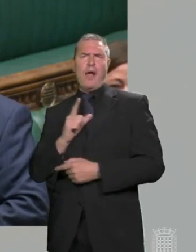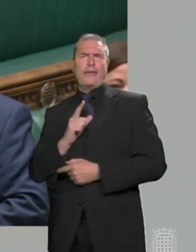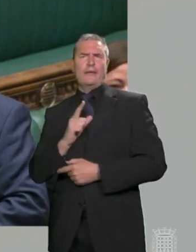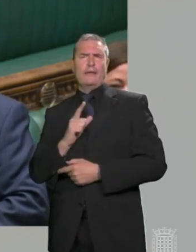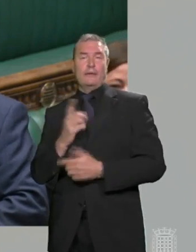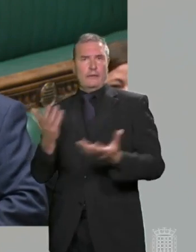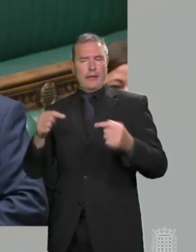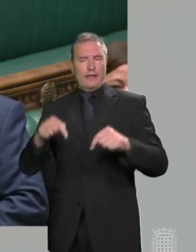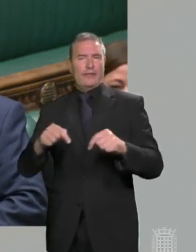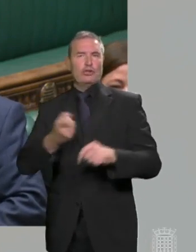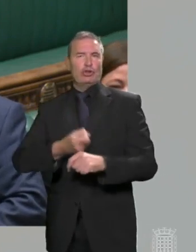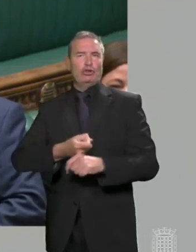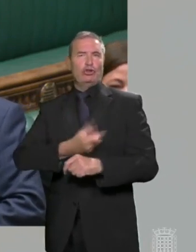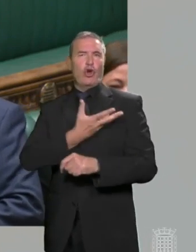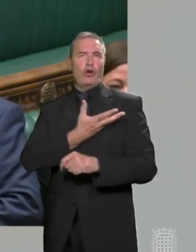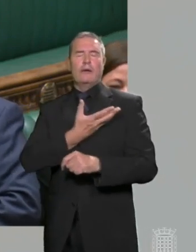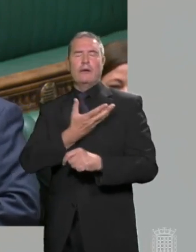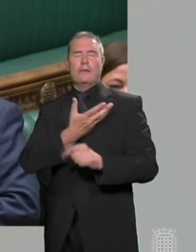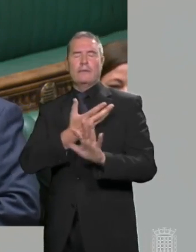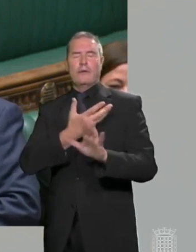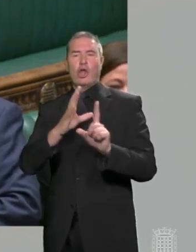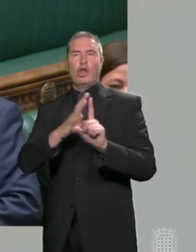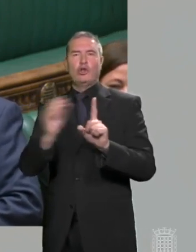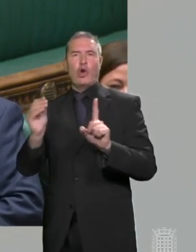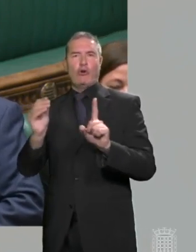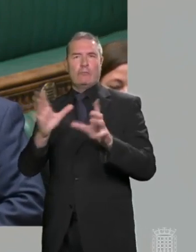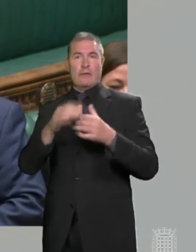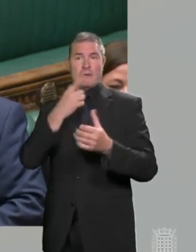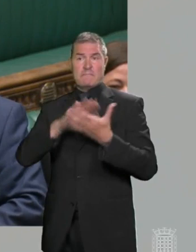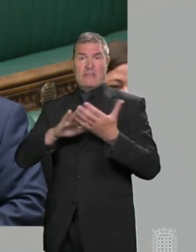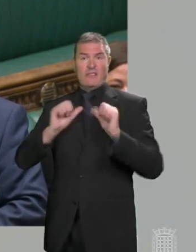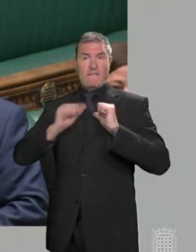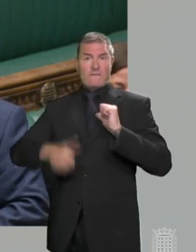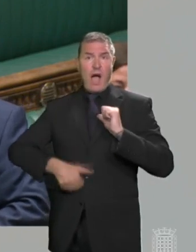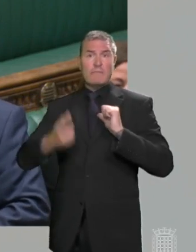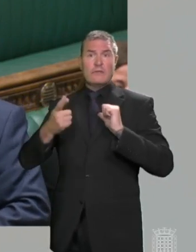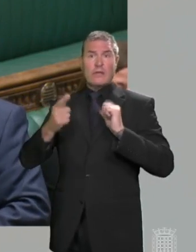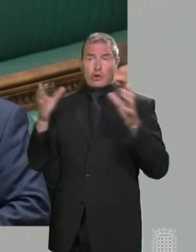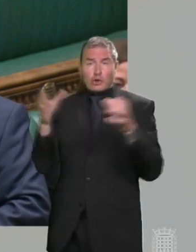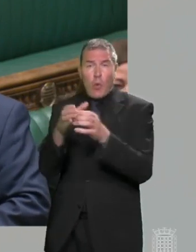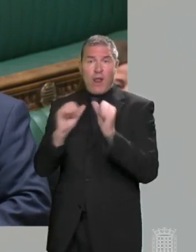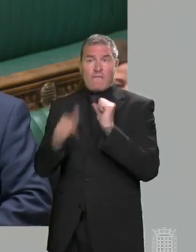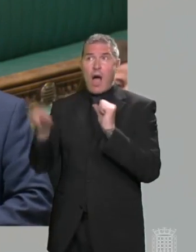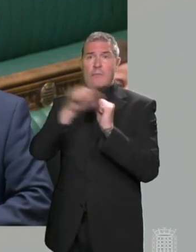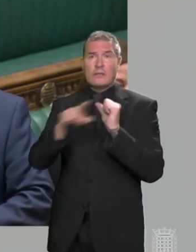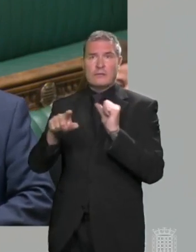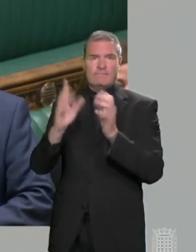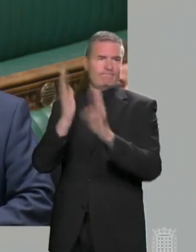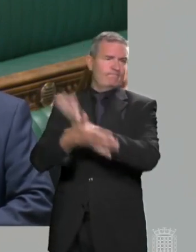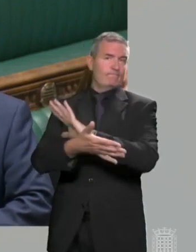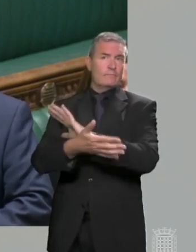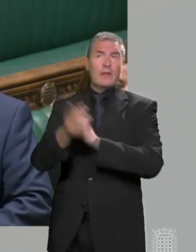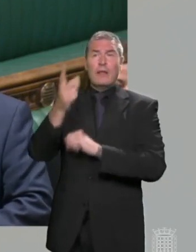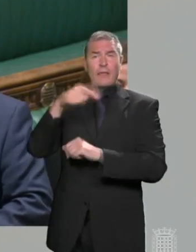it's clear that this Tory government has just thrown Scottish farmers and crofters under their Brexit bus, just as they